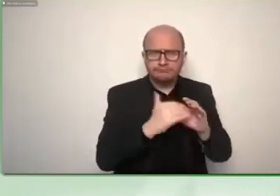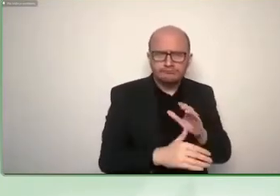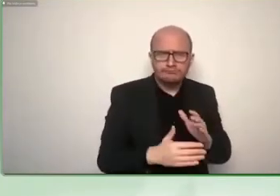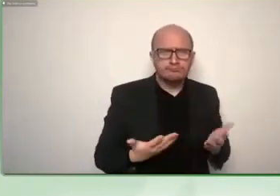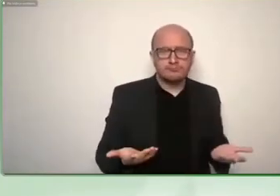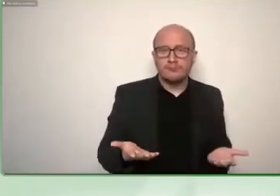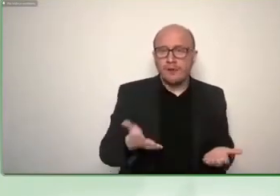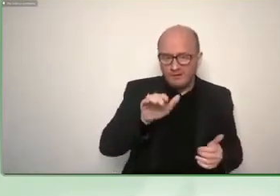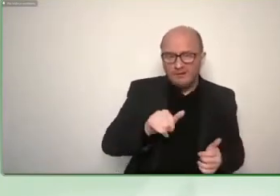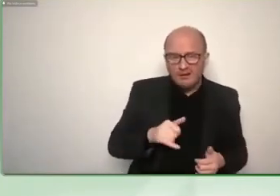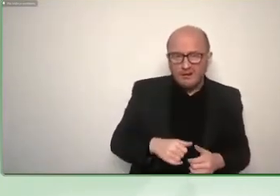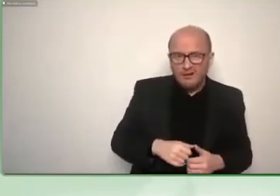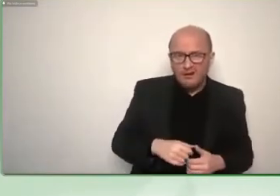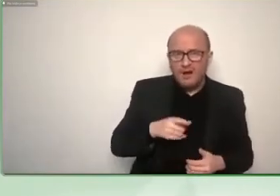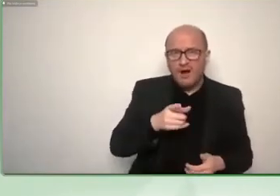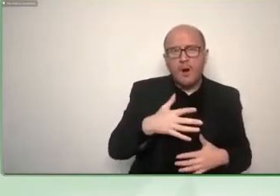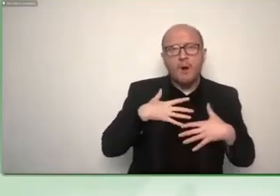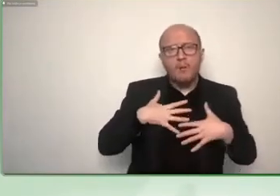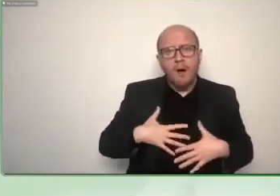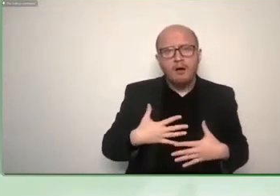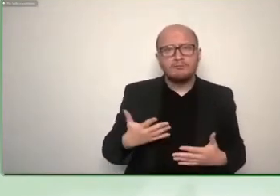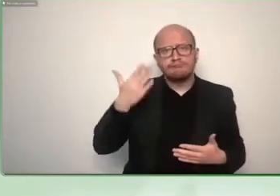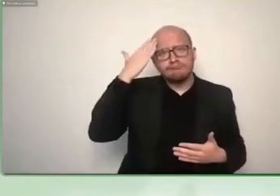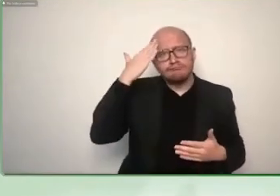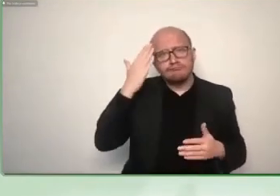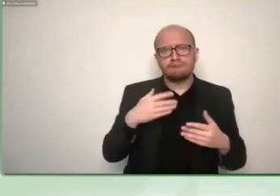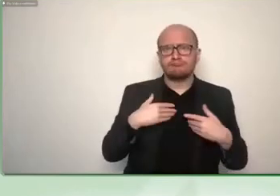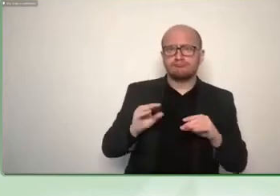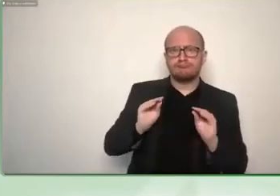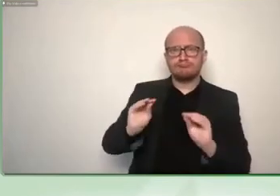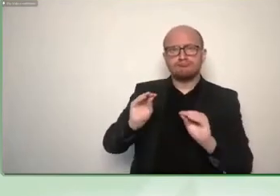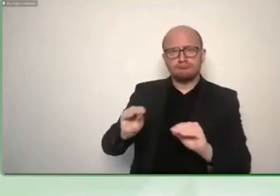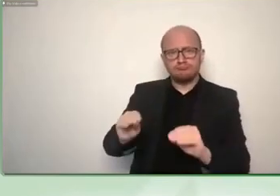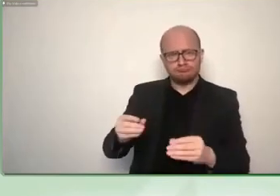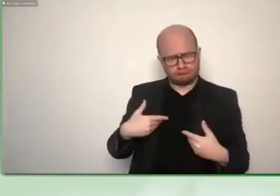do get in touch as well thank you thanks a lot